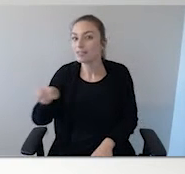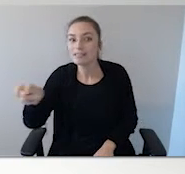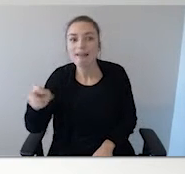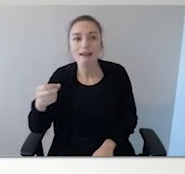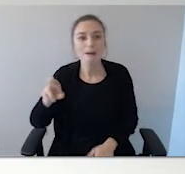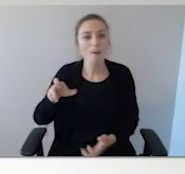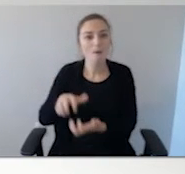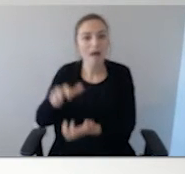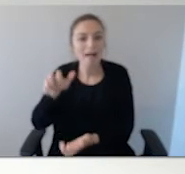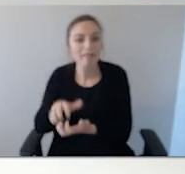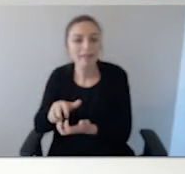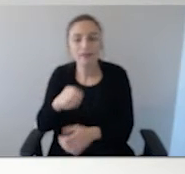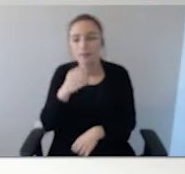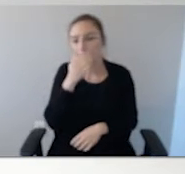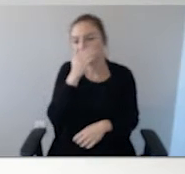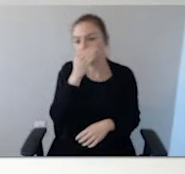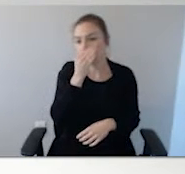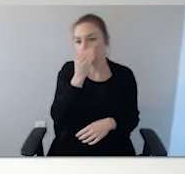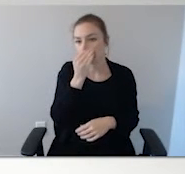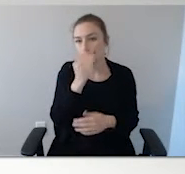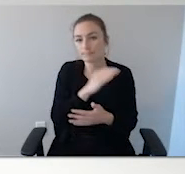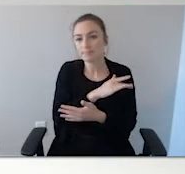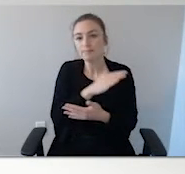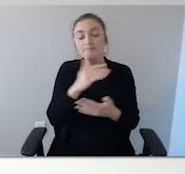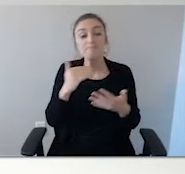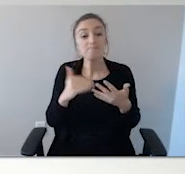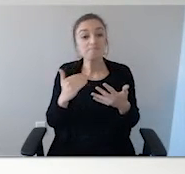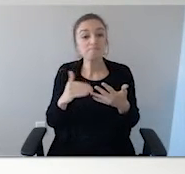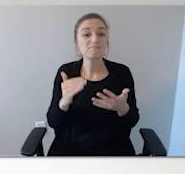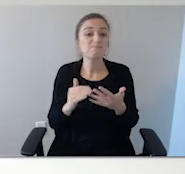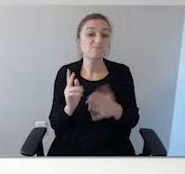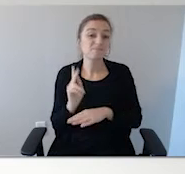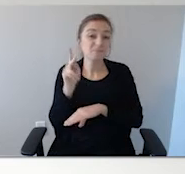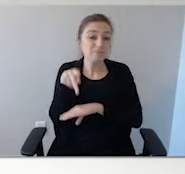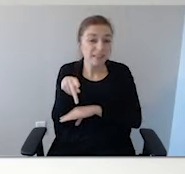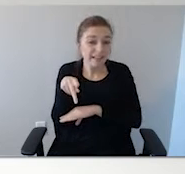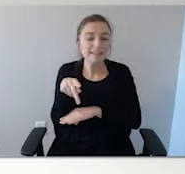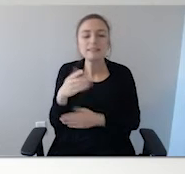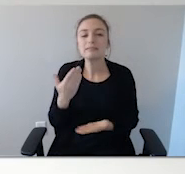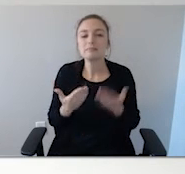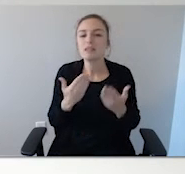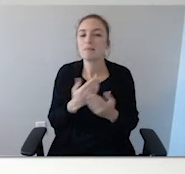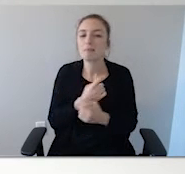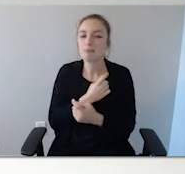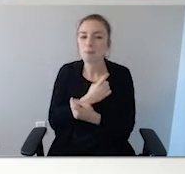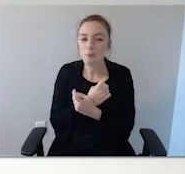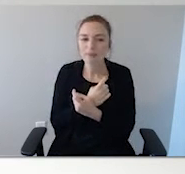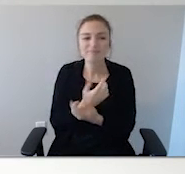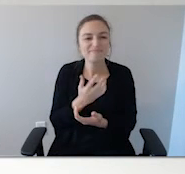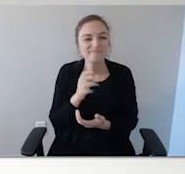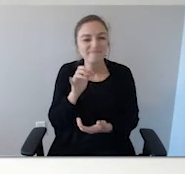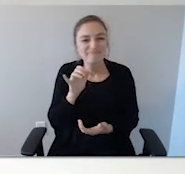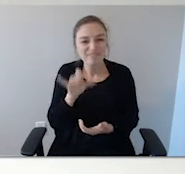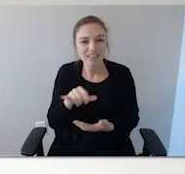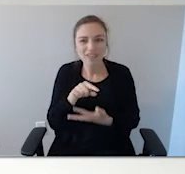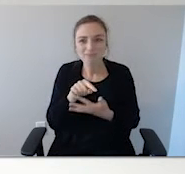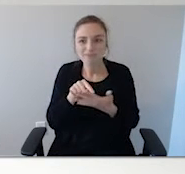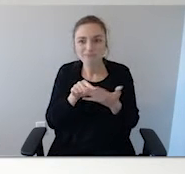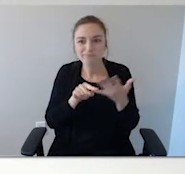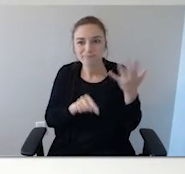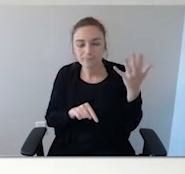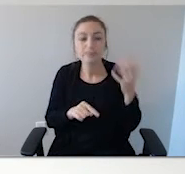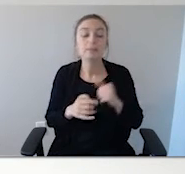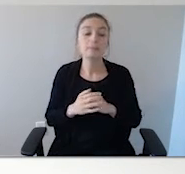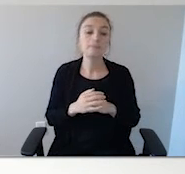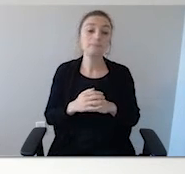also have a lot of indigenous plants that could be poisonous, so there's issues as far as that as well. And that